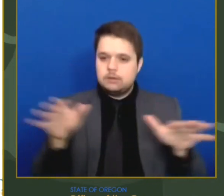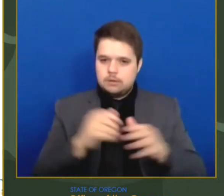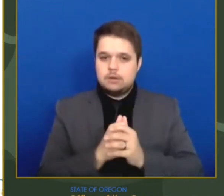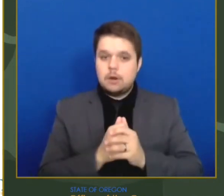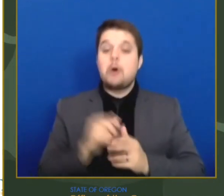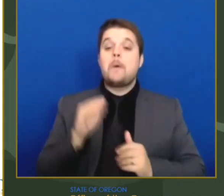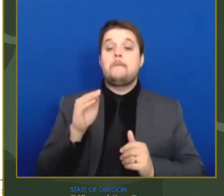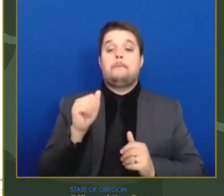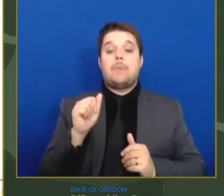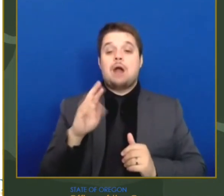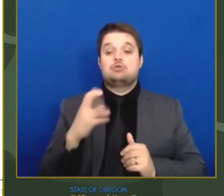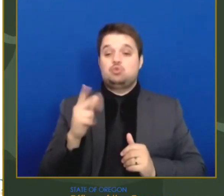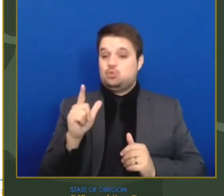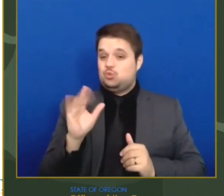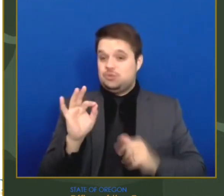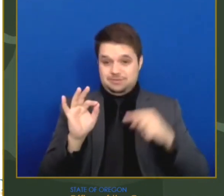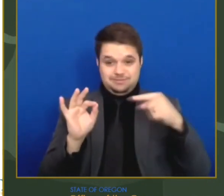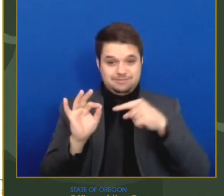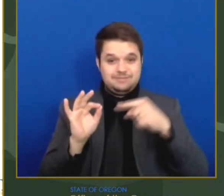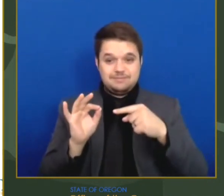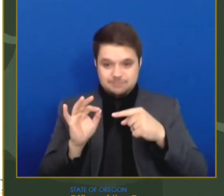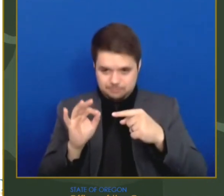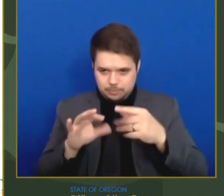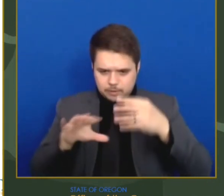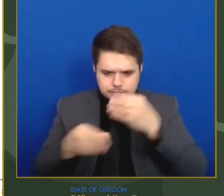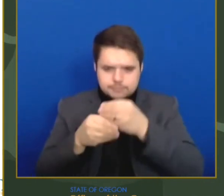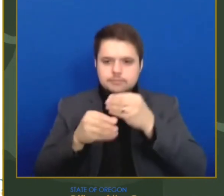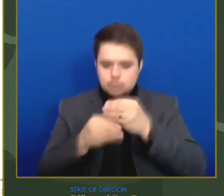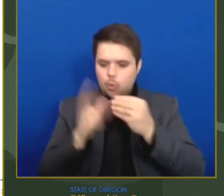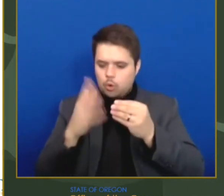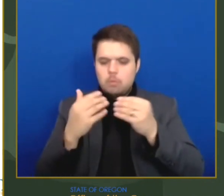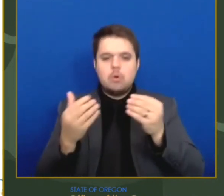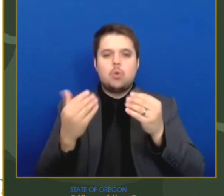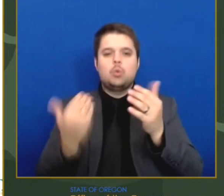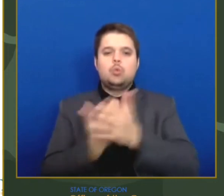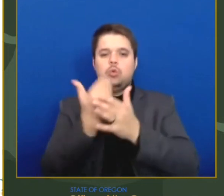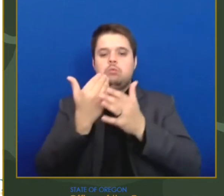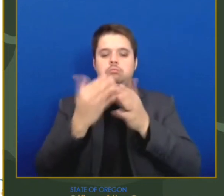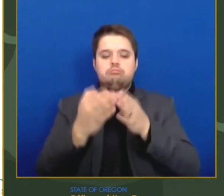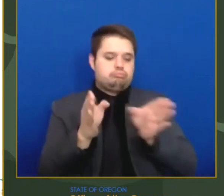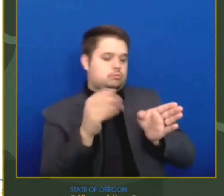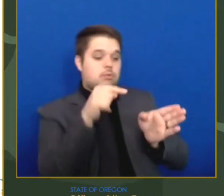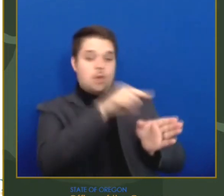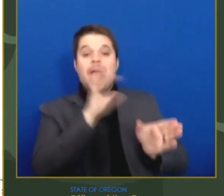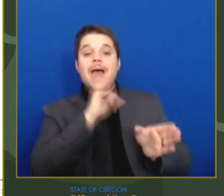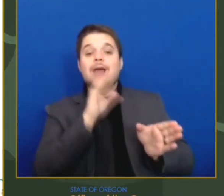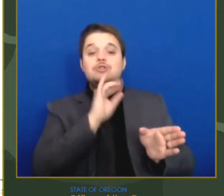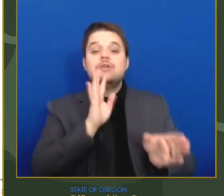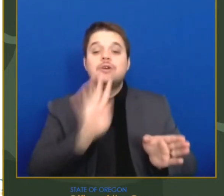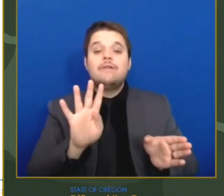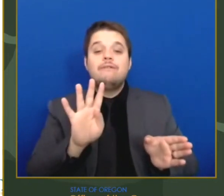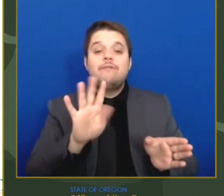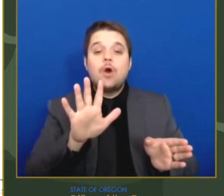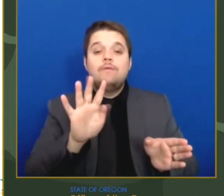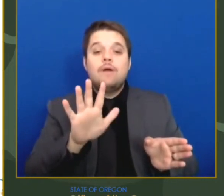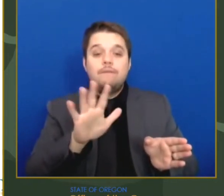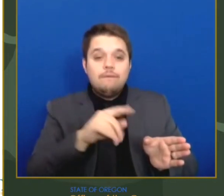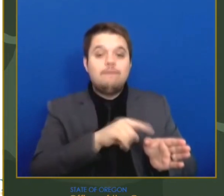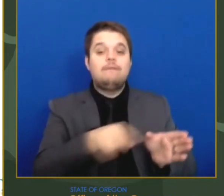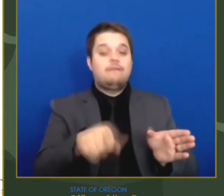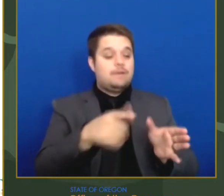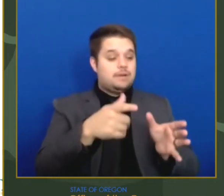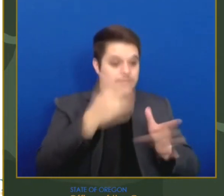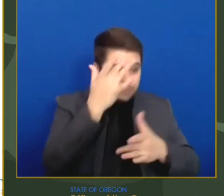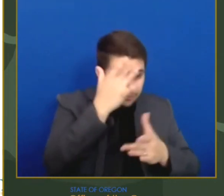older who have underlying health conditions, along with migrant and seasonal farm workers, wildland firefighters, seafood and agricultural workers,